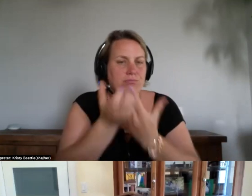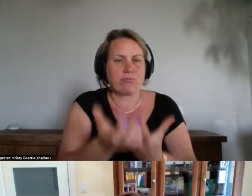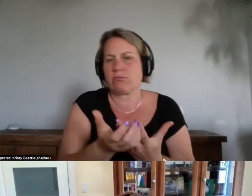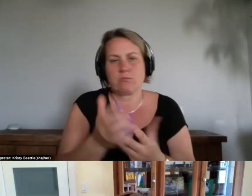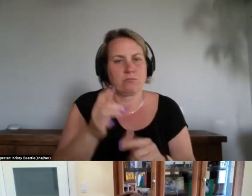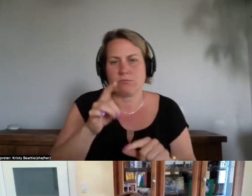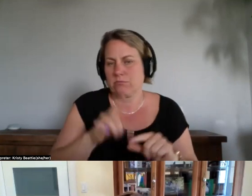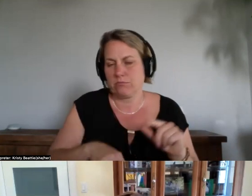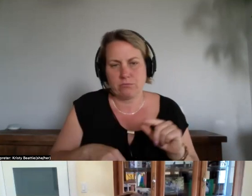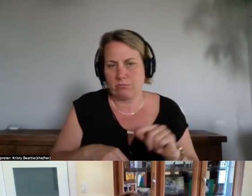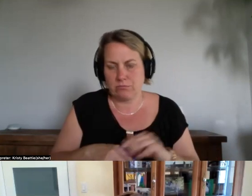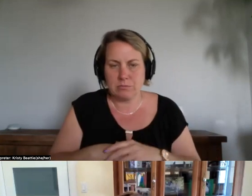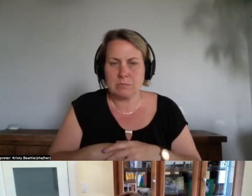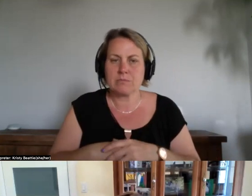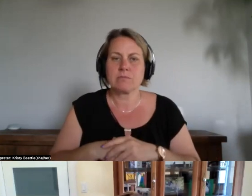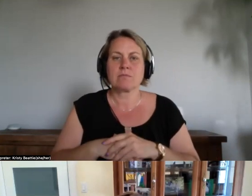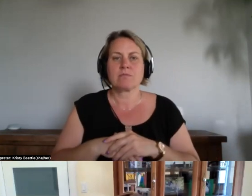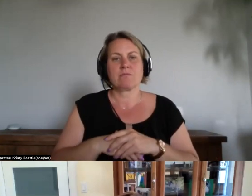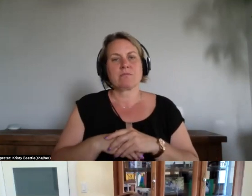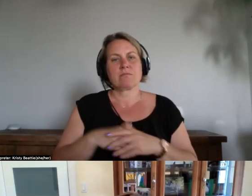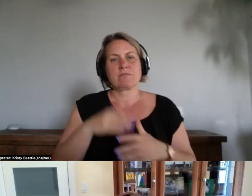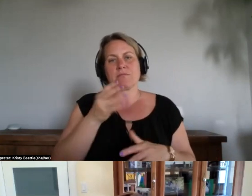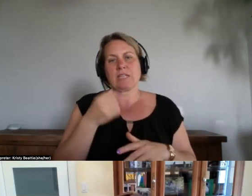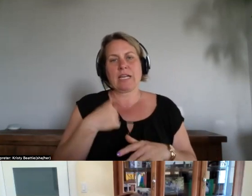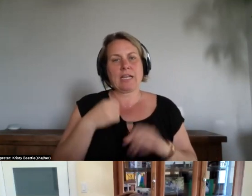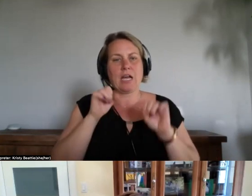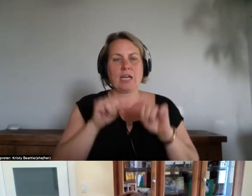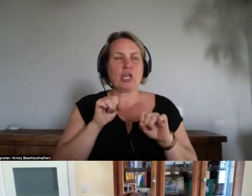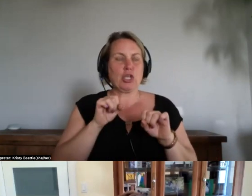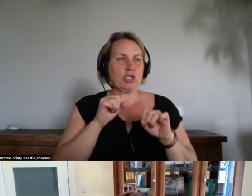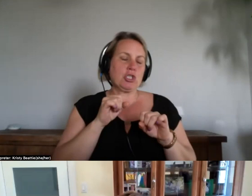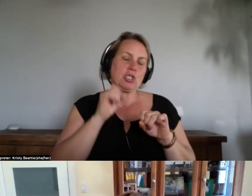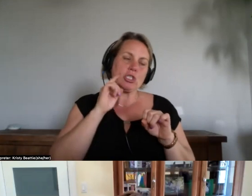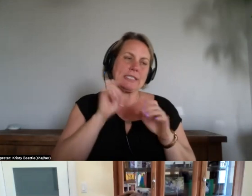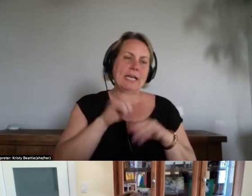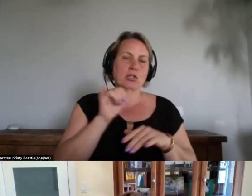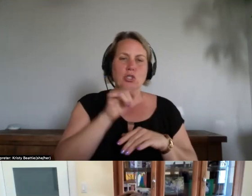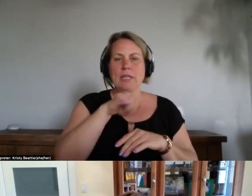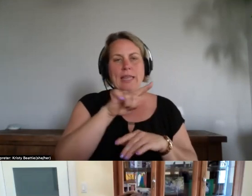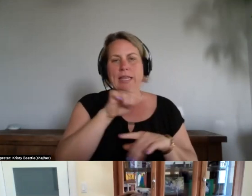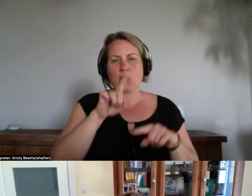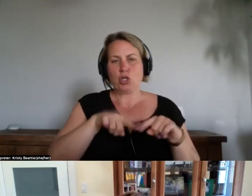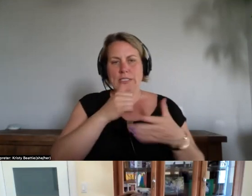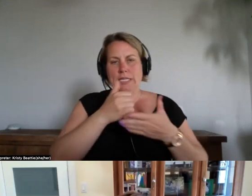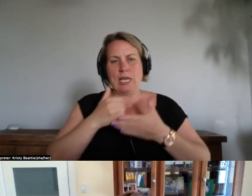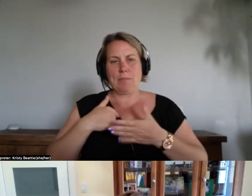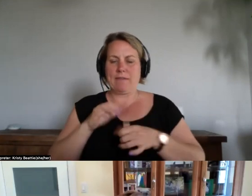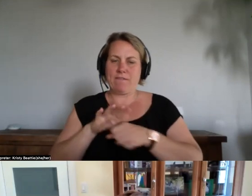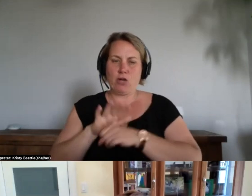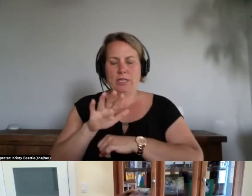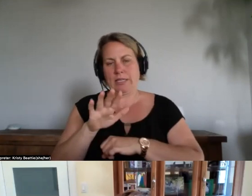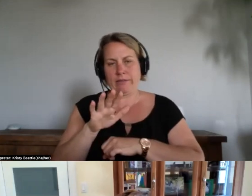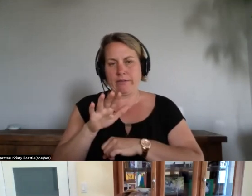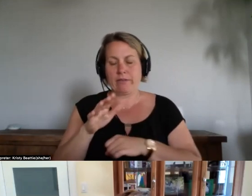being around the outside they didn't have what i needed so i would like to say that there are still